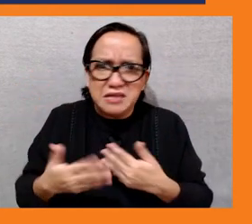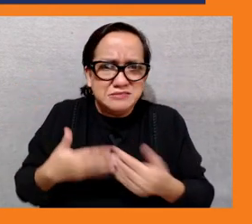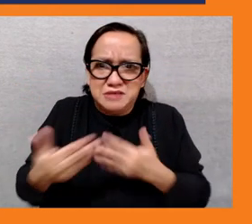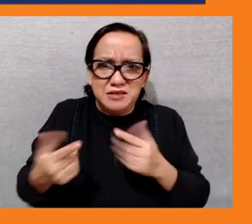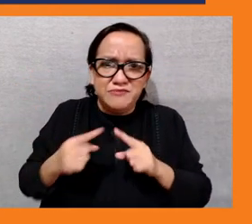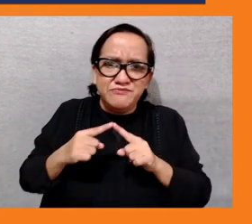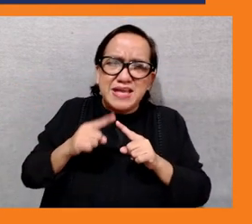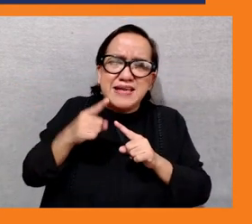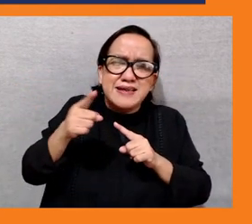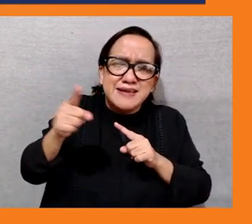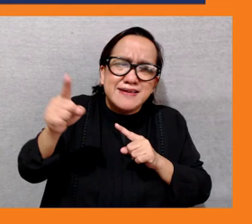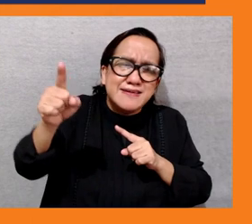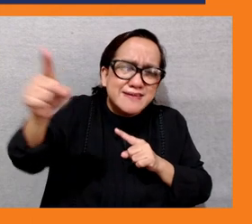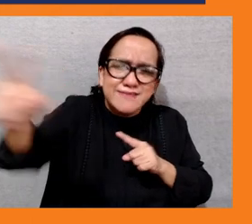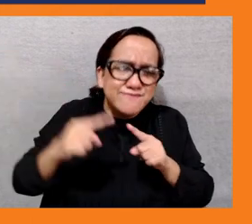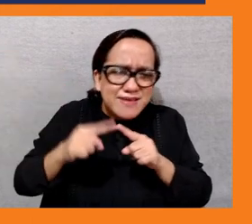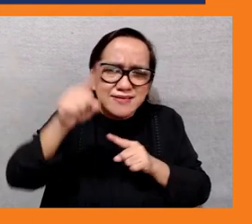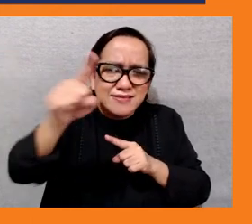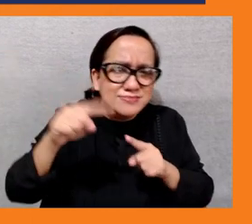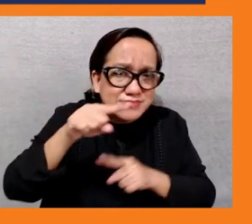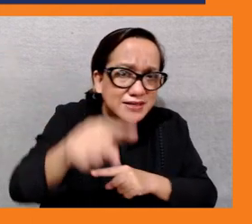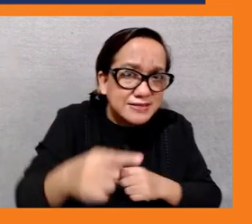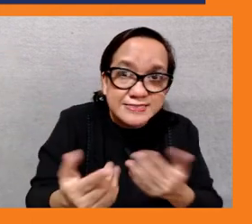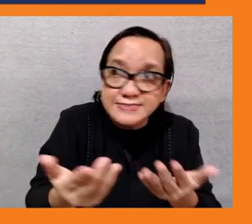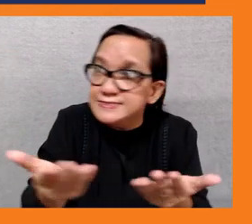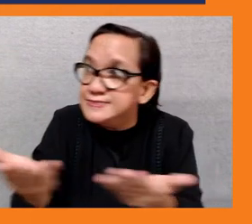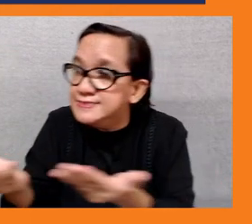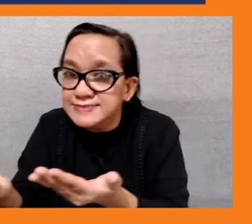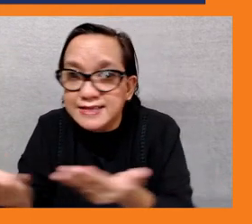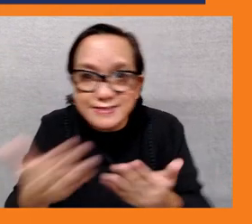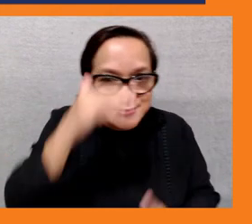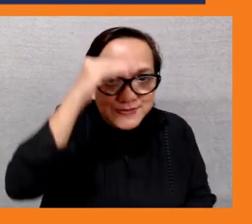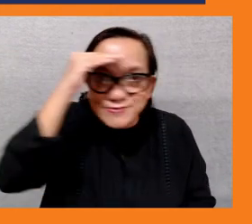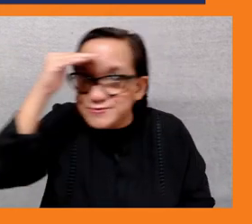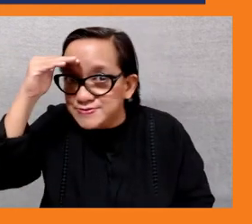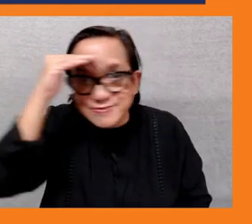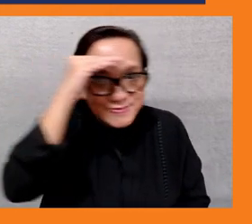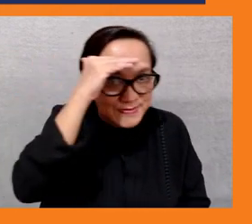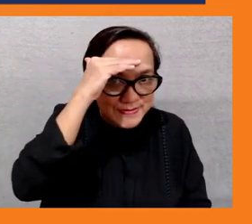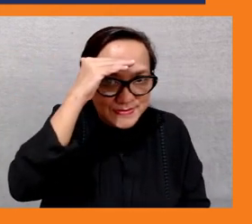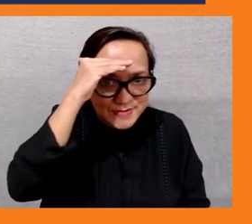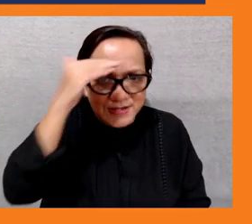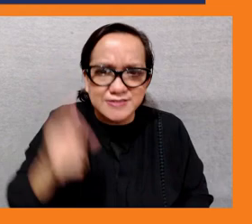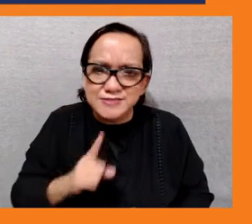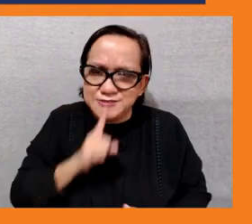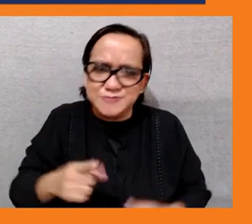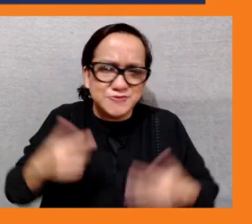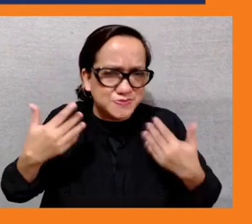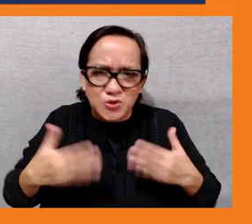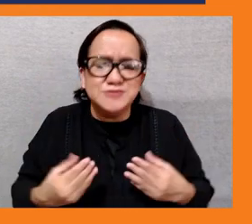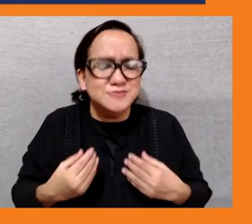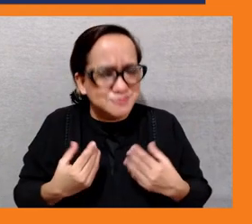for the right opportunities for them and i think it will be amazing if there are more opportunities like this for them to participate